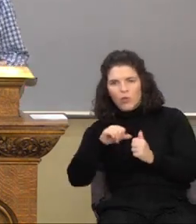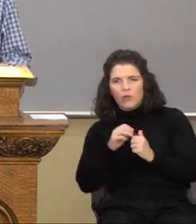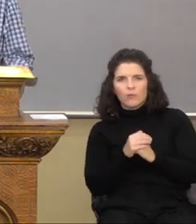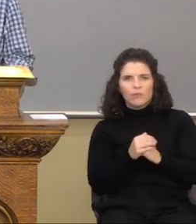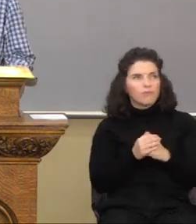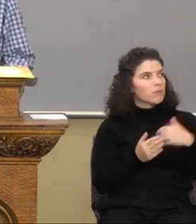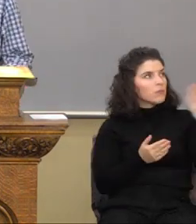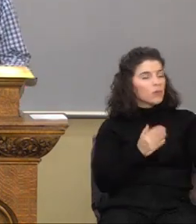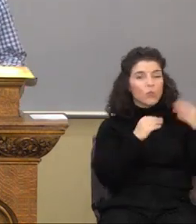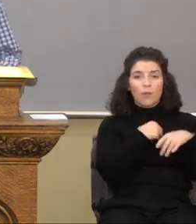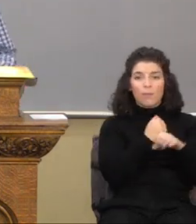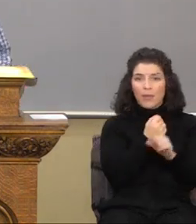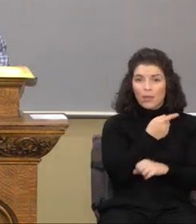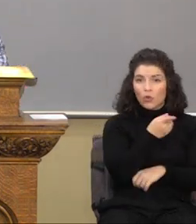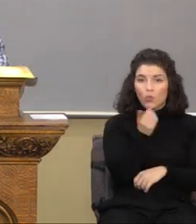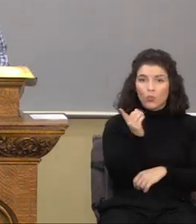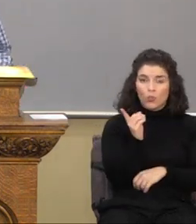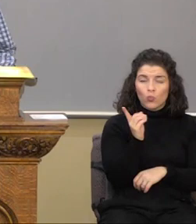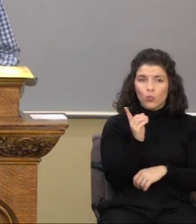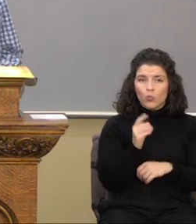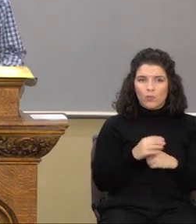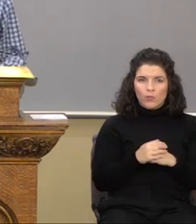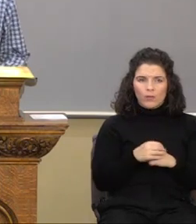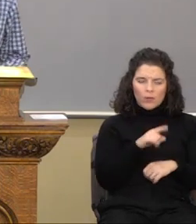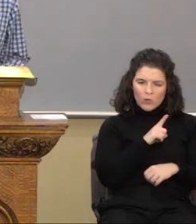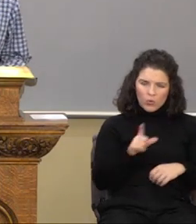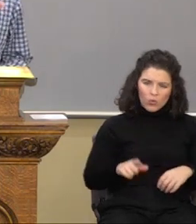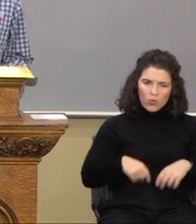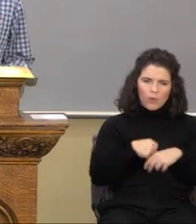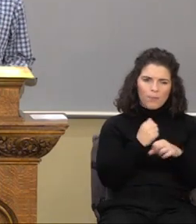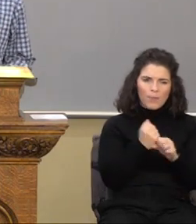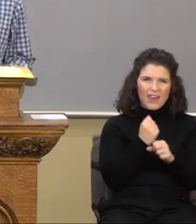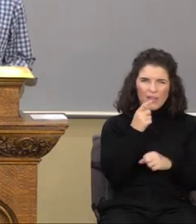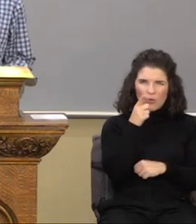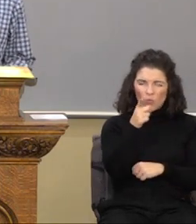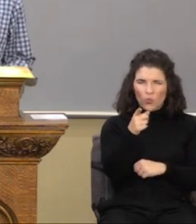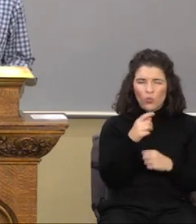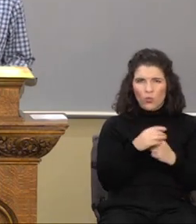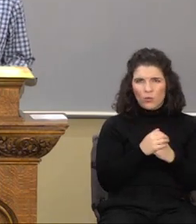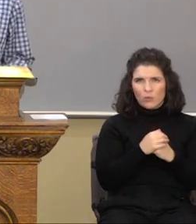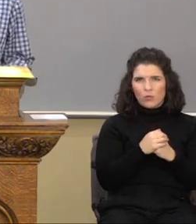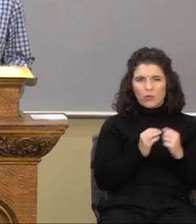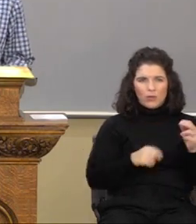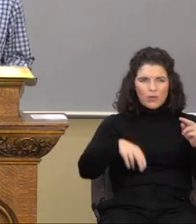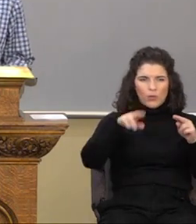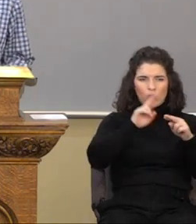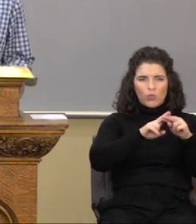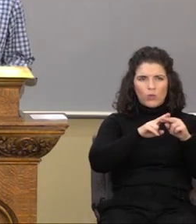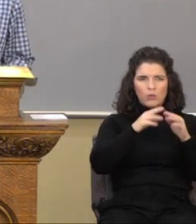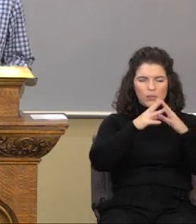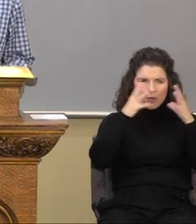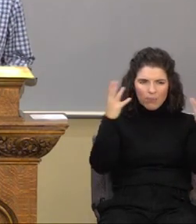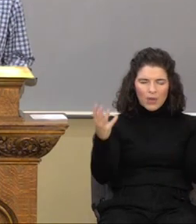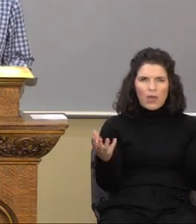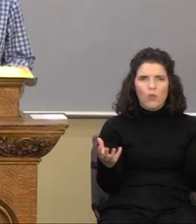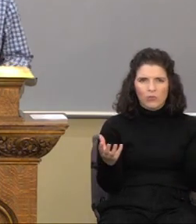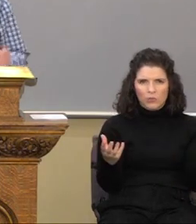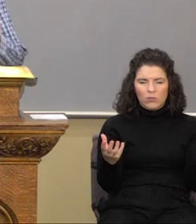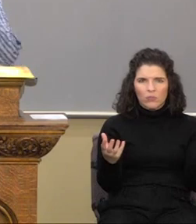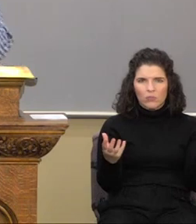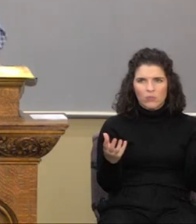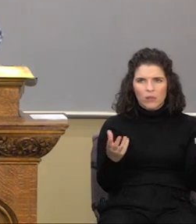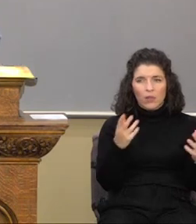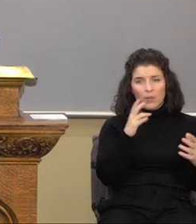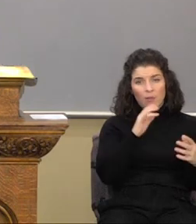He'll make you. I love that. The Lord make you increase and abound. That's what